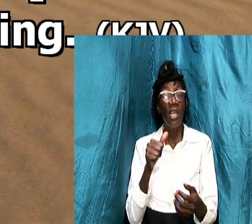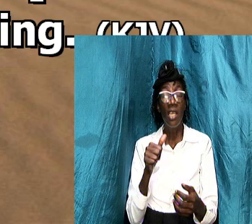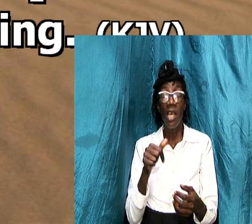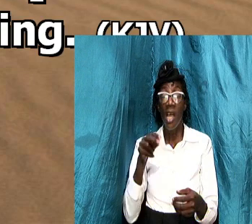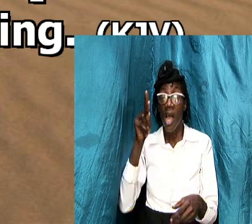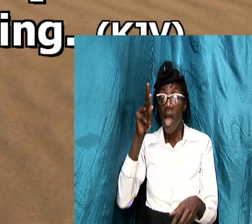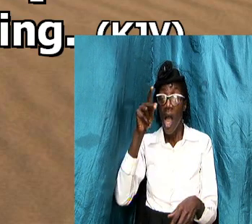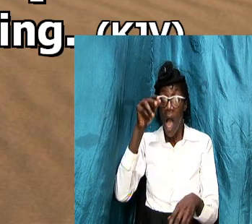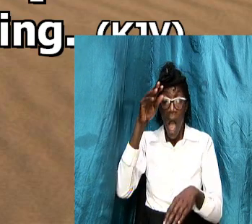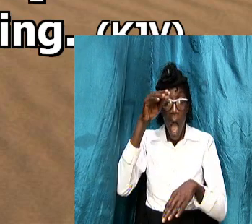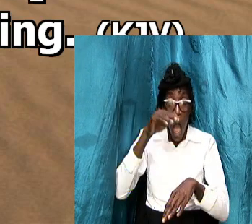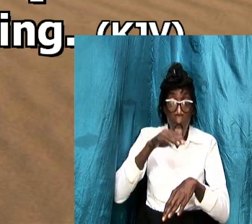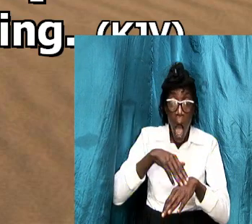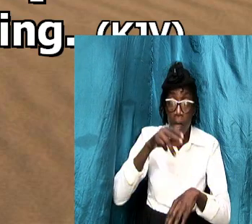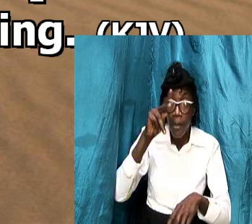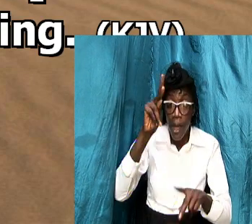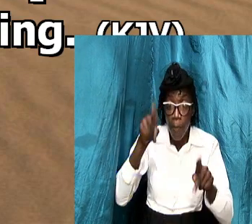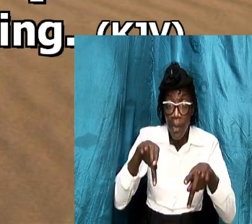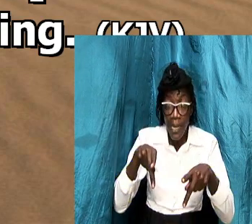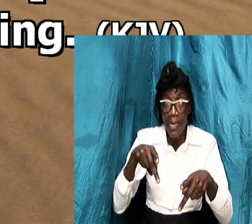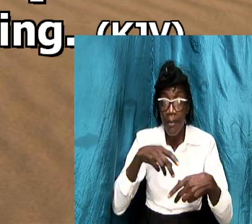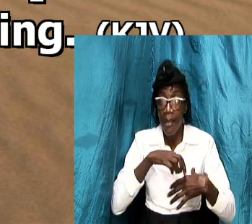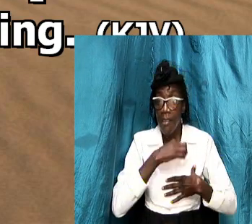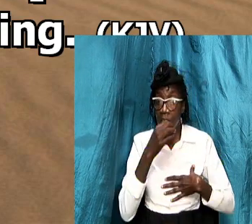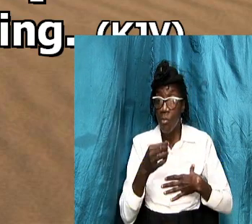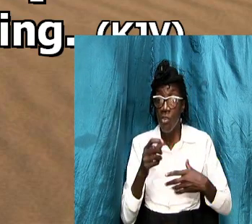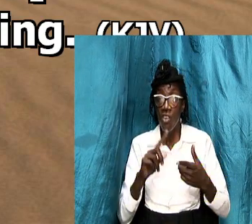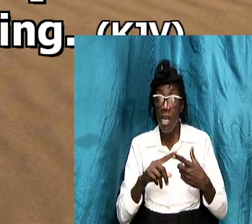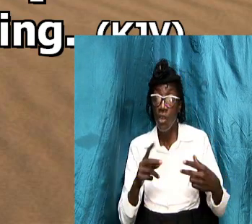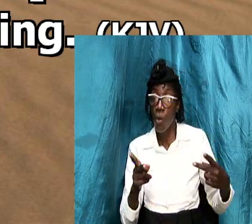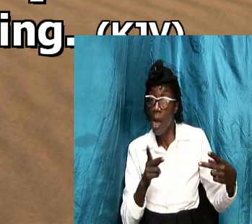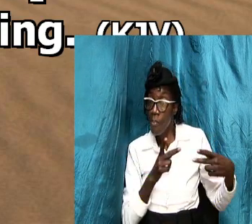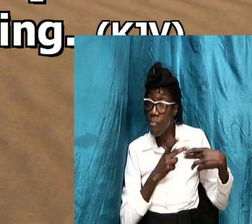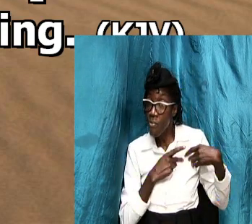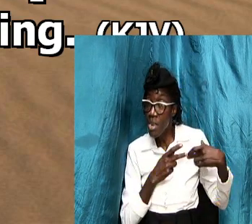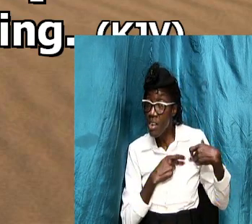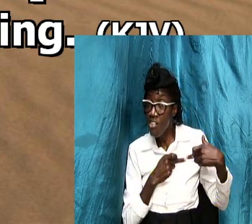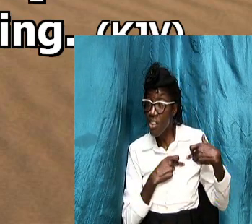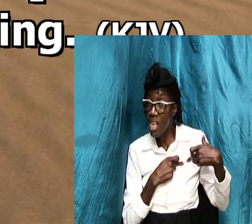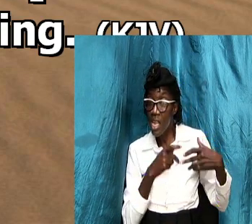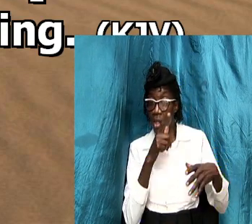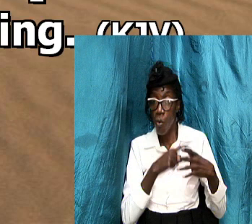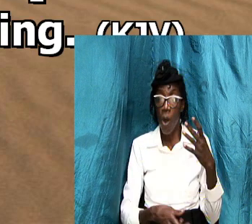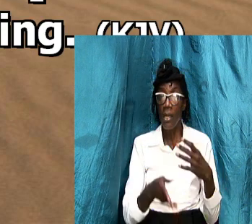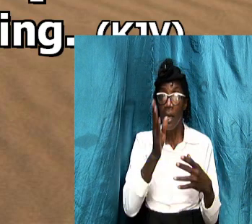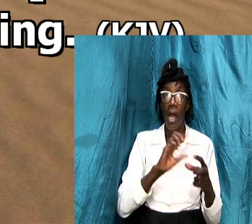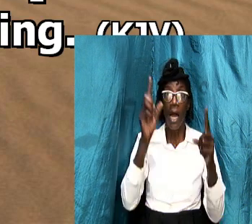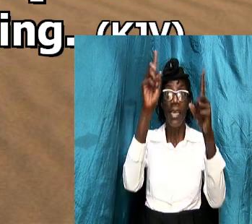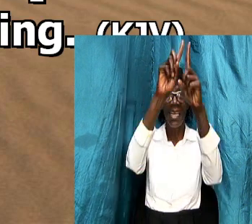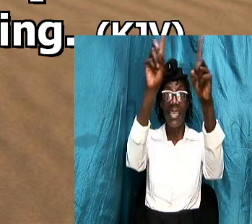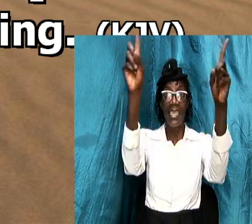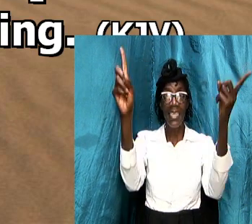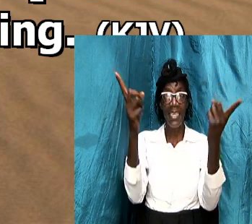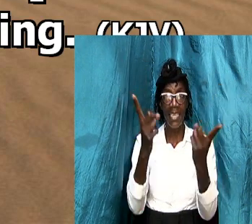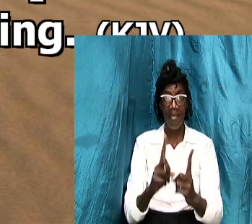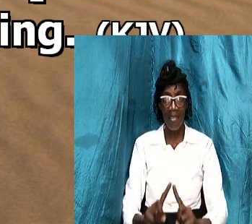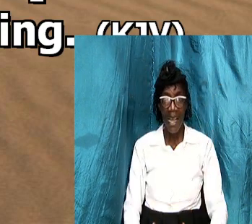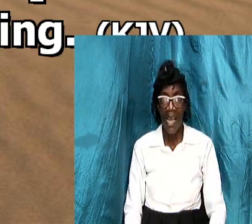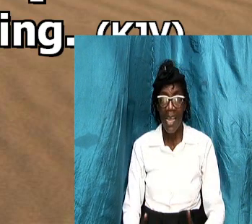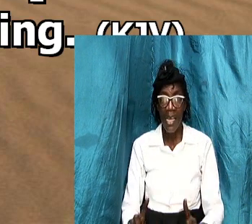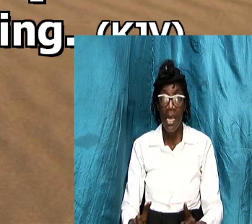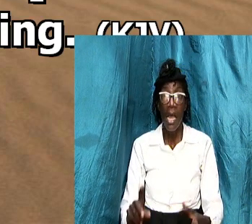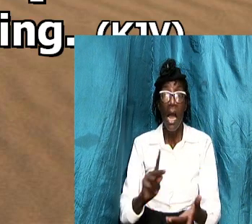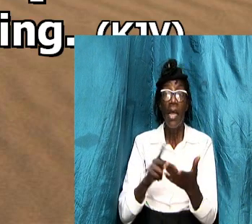of appreciate what god has designed and the program that god has